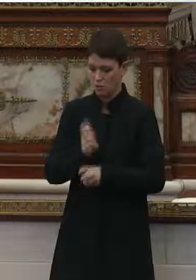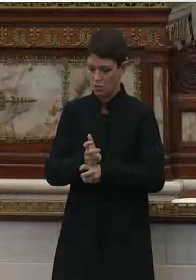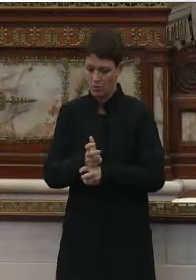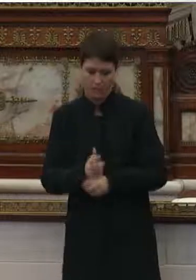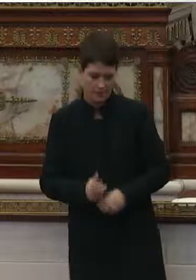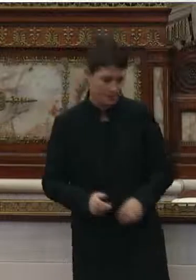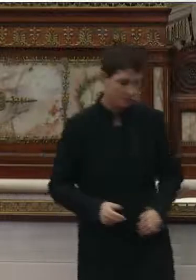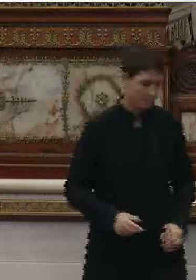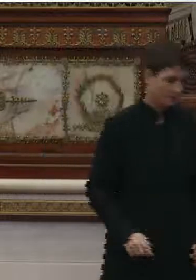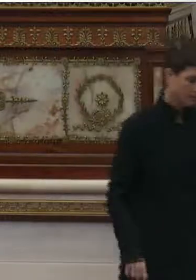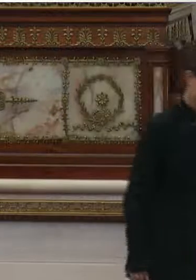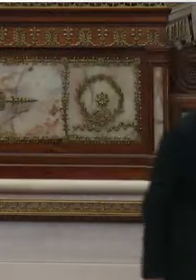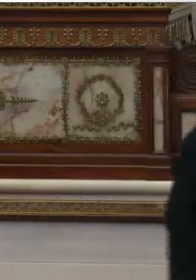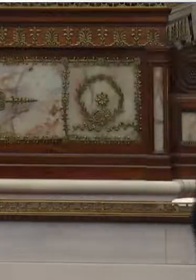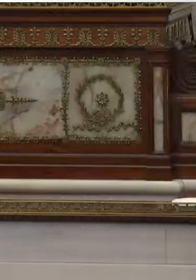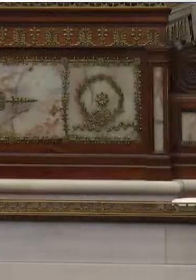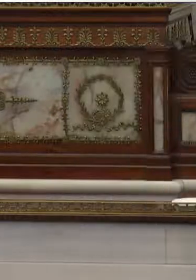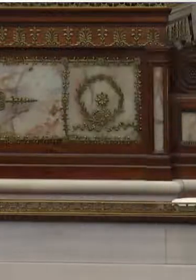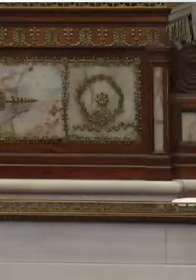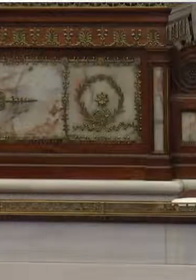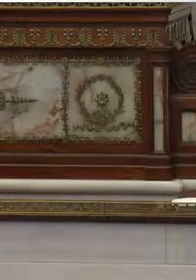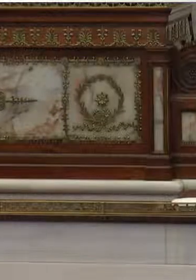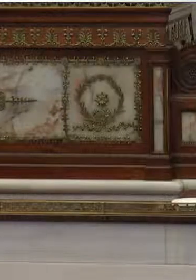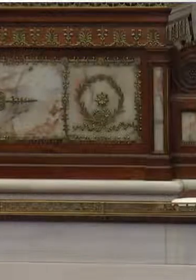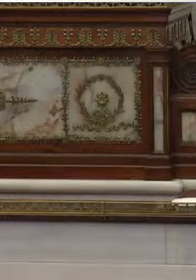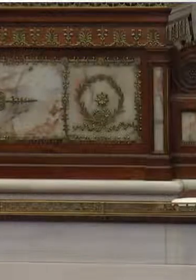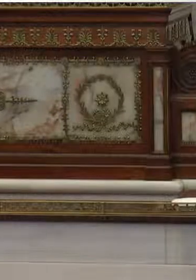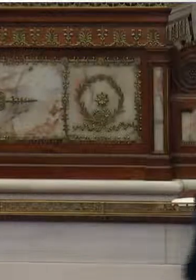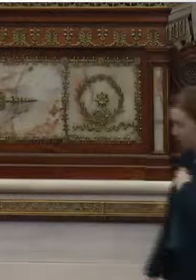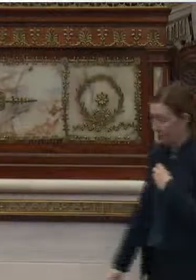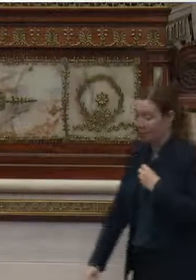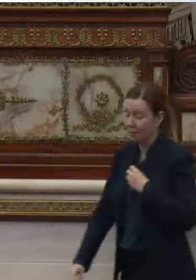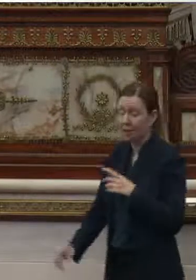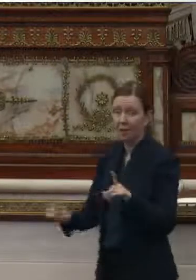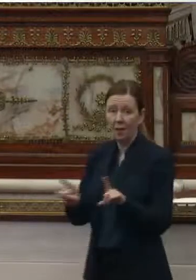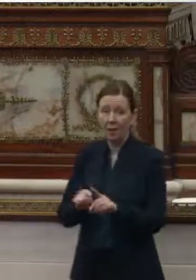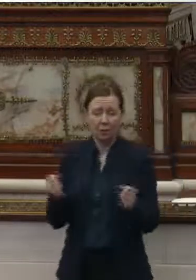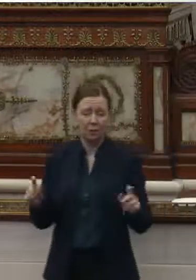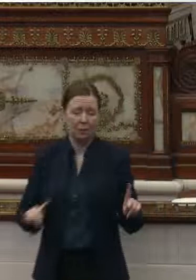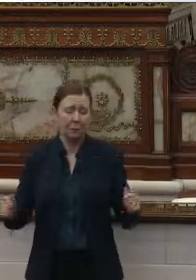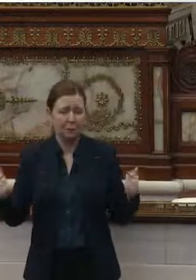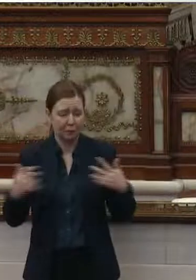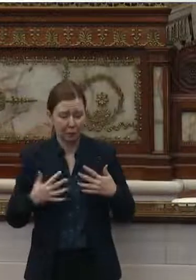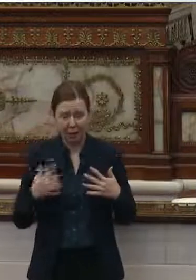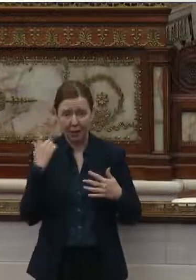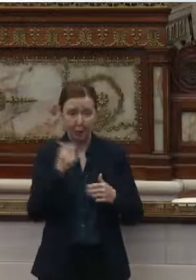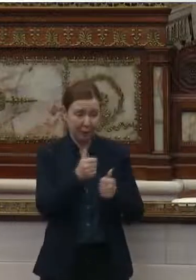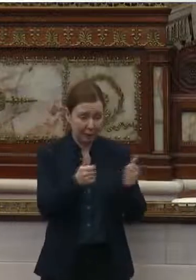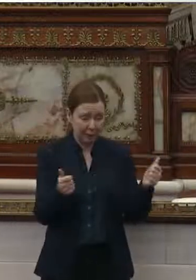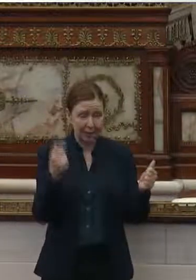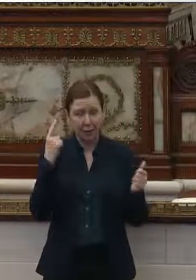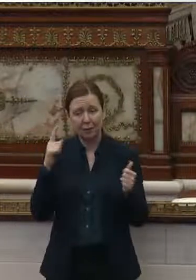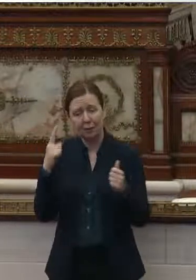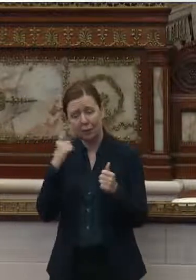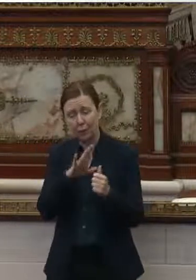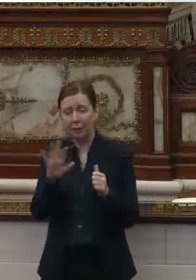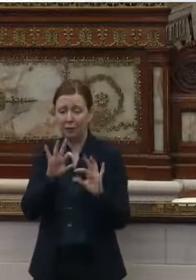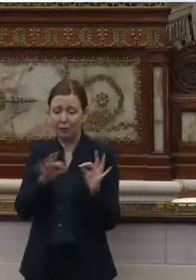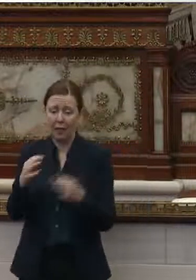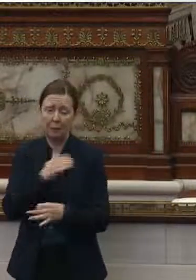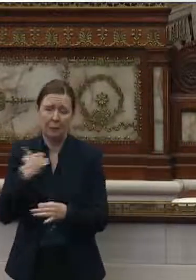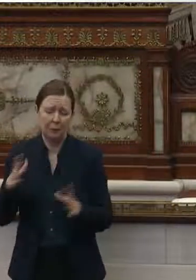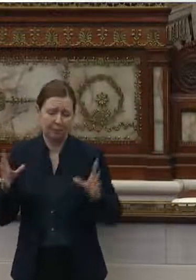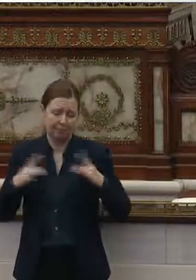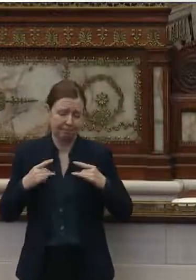There's also fear among many individuals for themselves and for their family members about contracting the virus. And